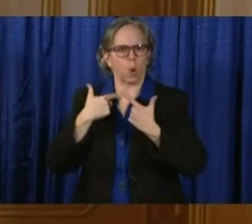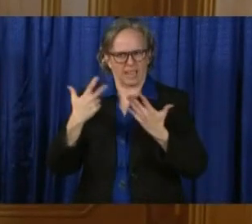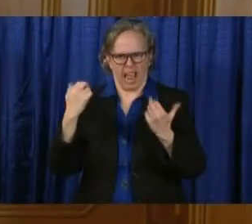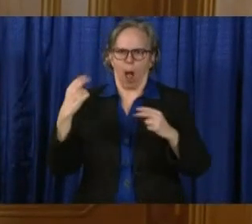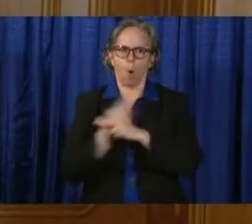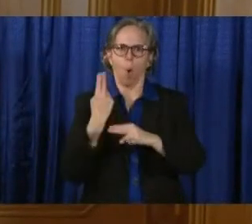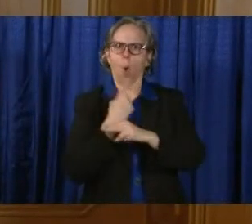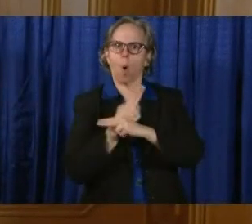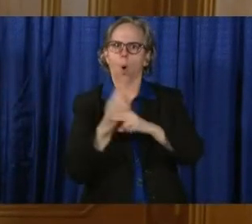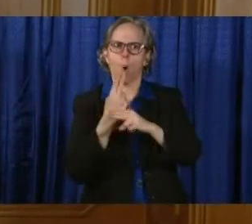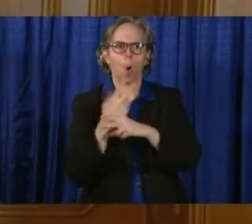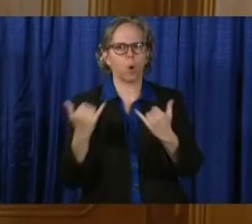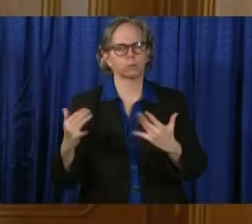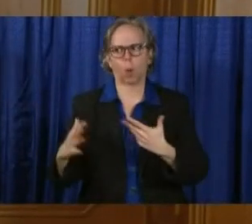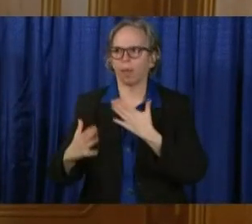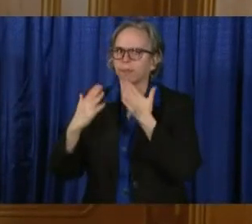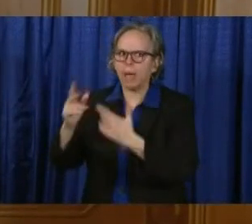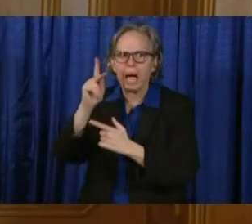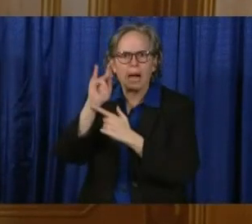crisis.